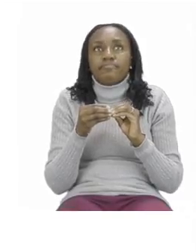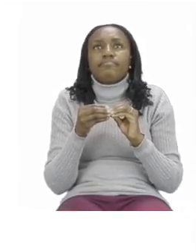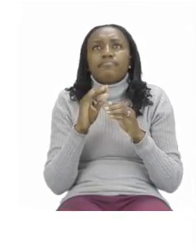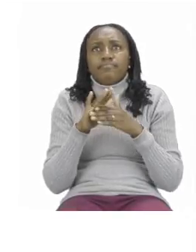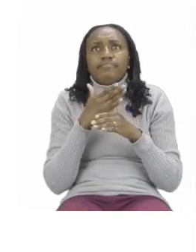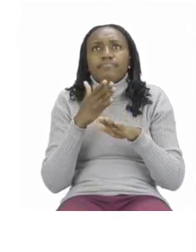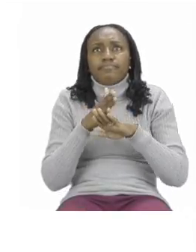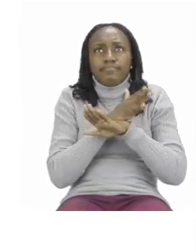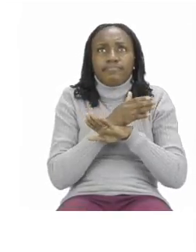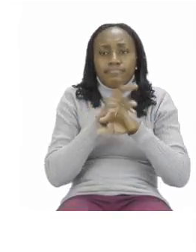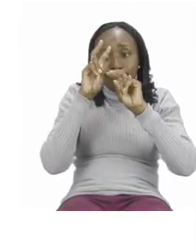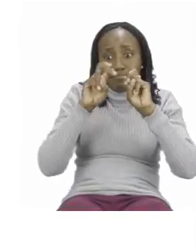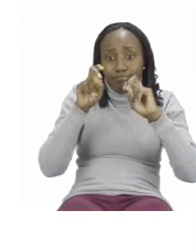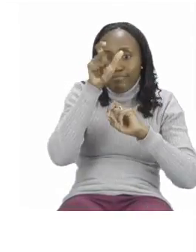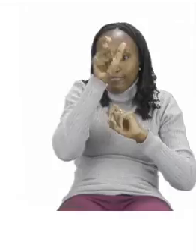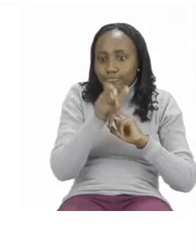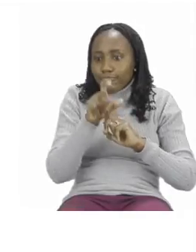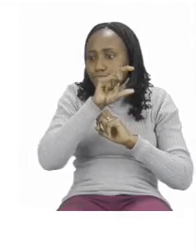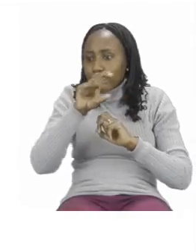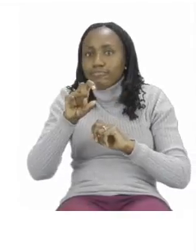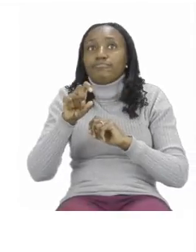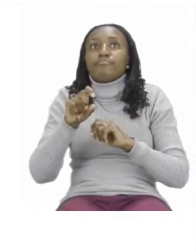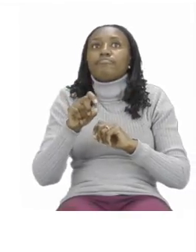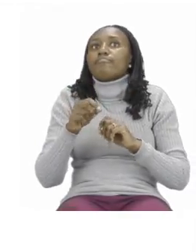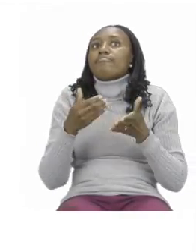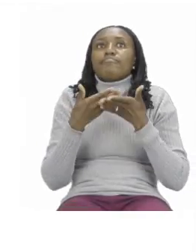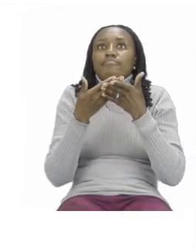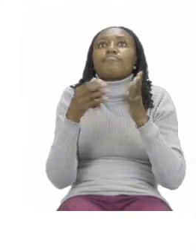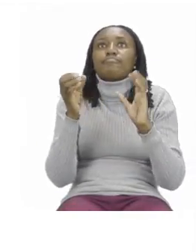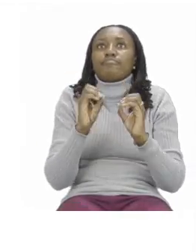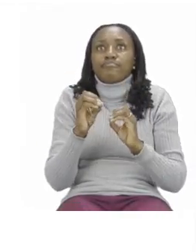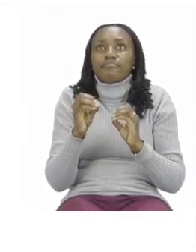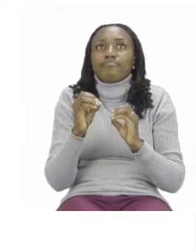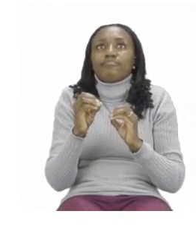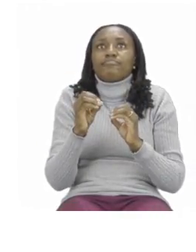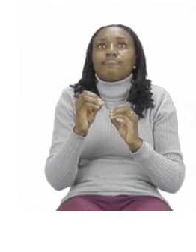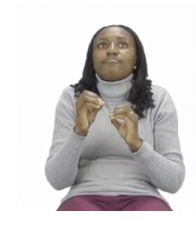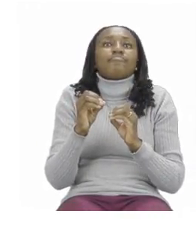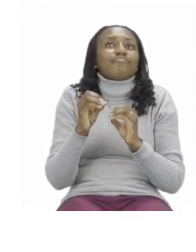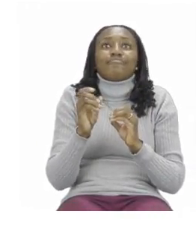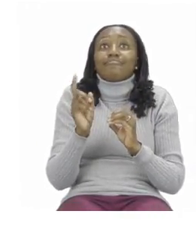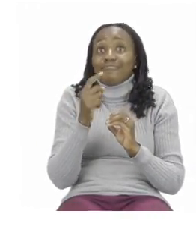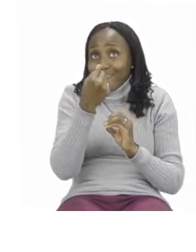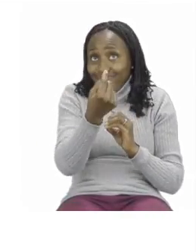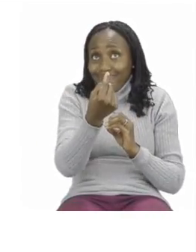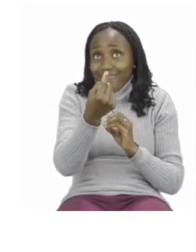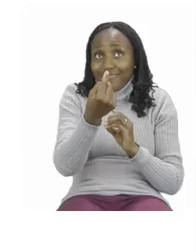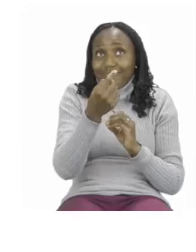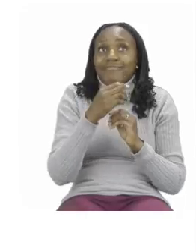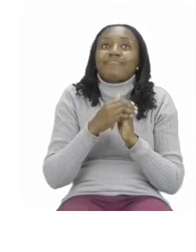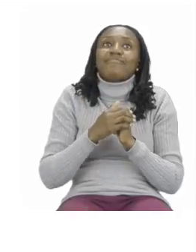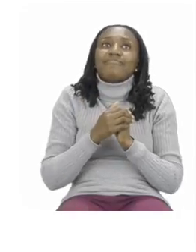I'm not going to help you this time but I am going to share the number names with you. So if you